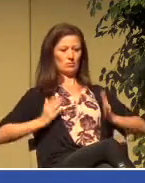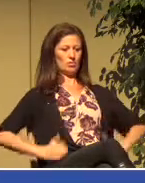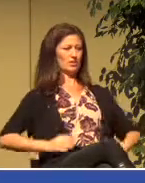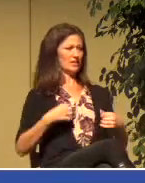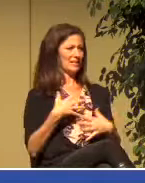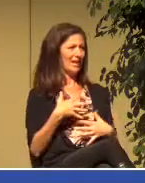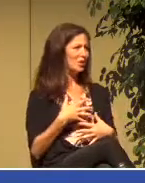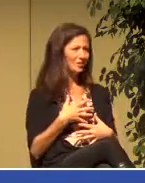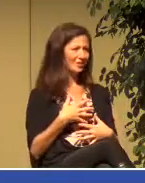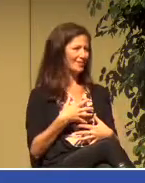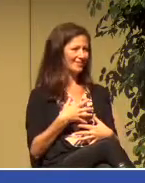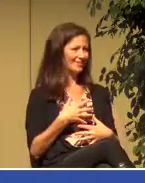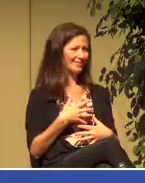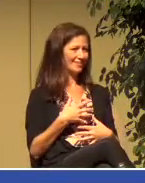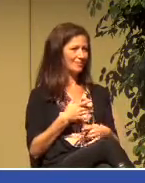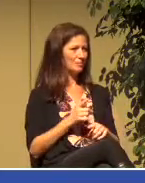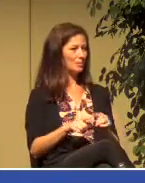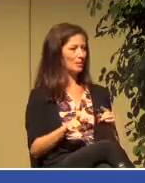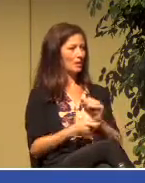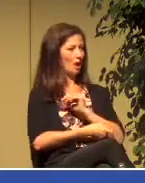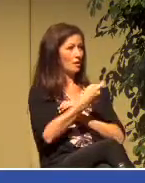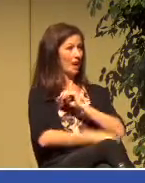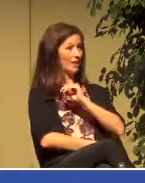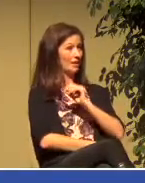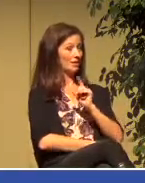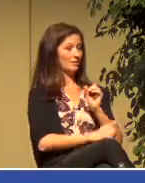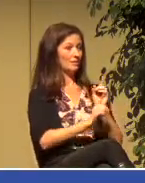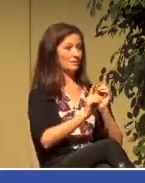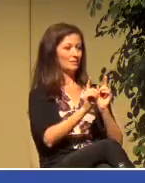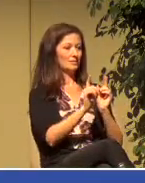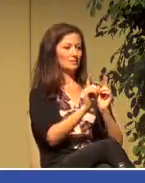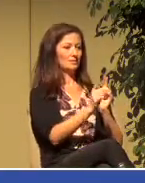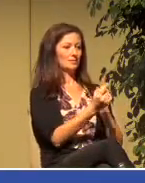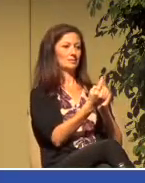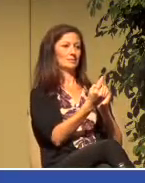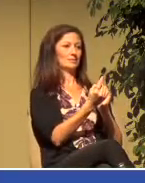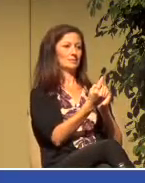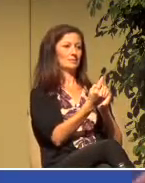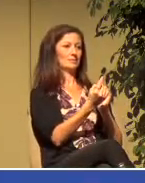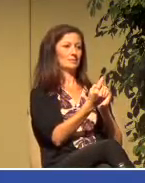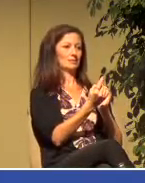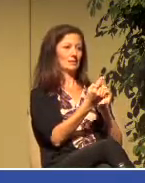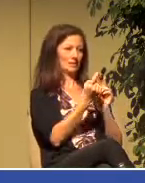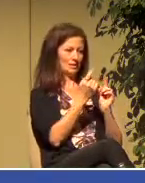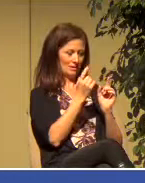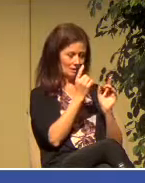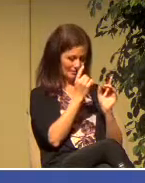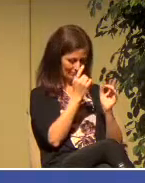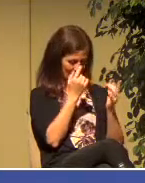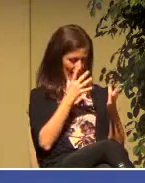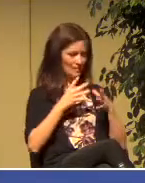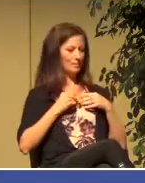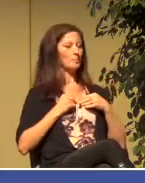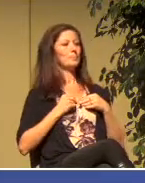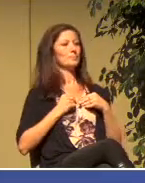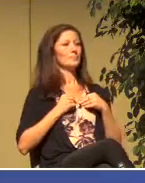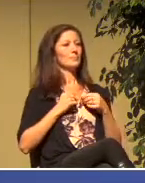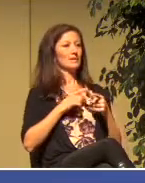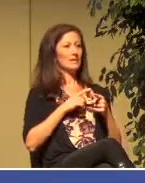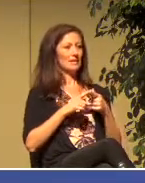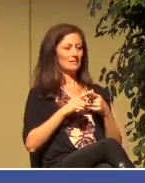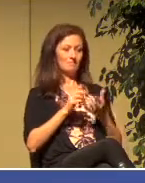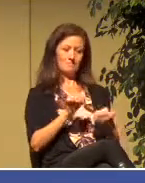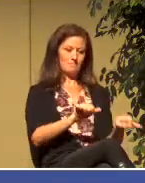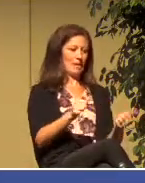And immediately he turns to God. He is baptized. He is filled with the Spirit as